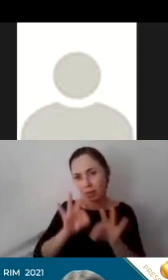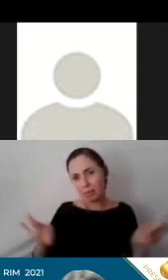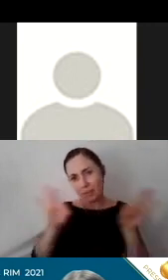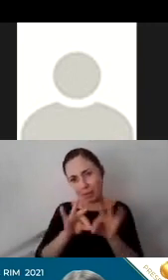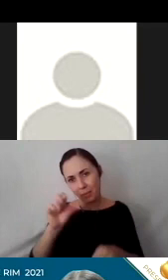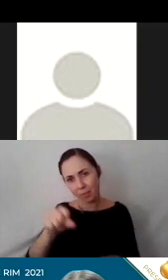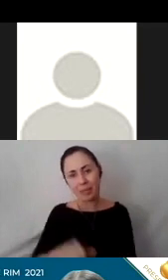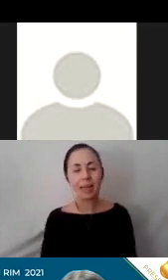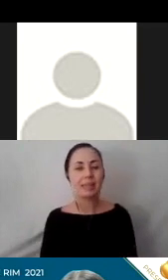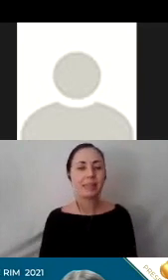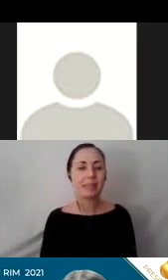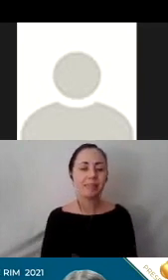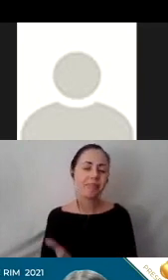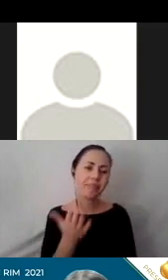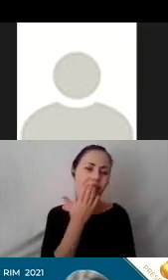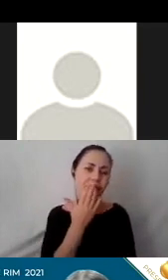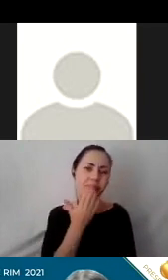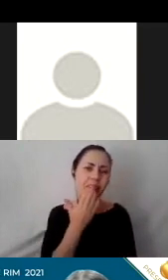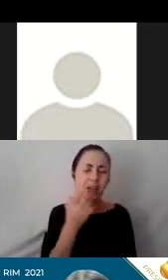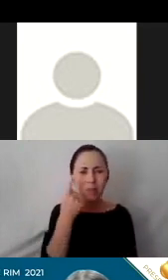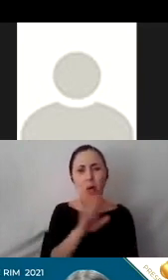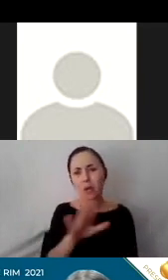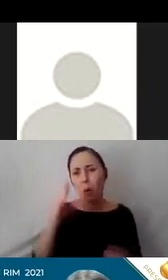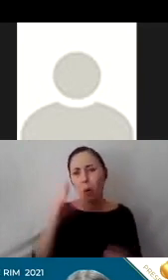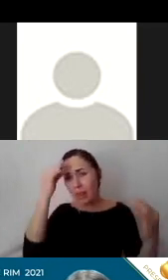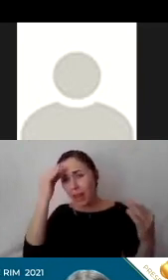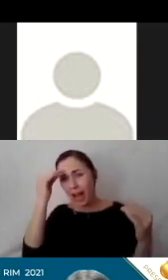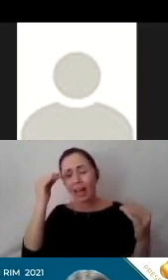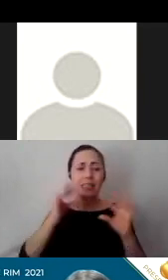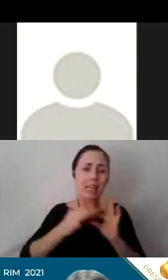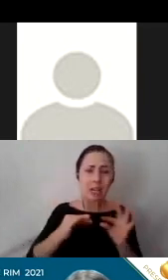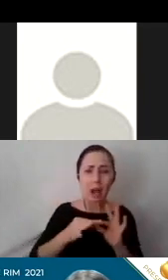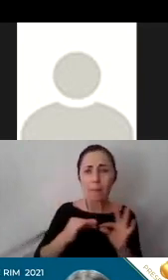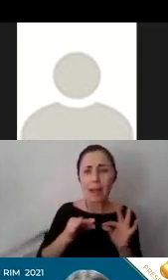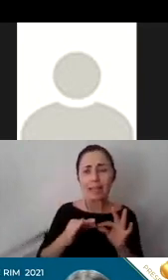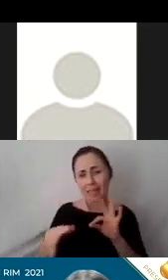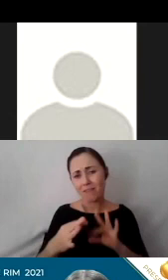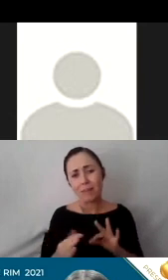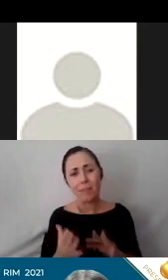So thank you, everyone, for your thoughts and your comments and feedback.